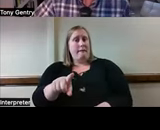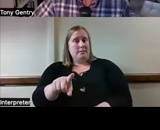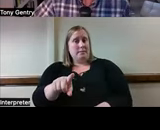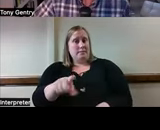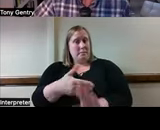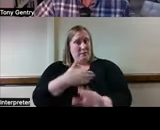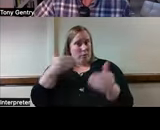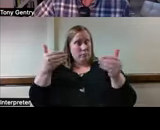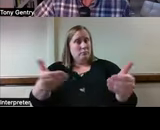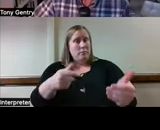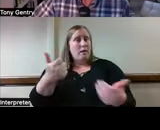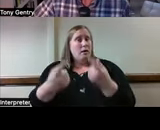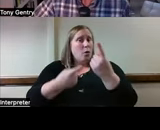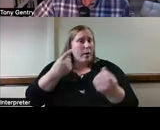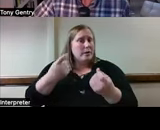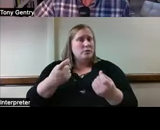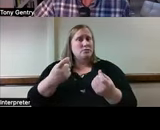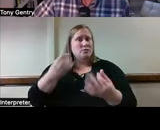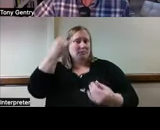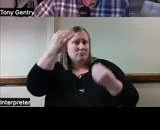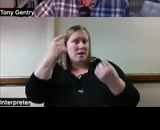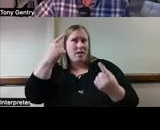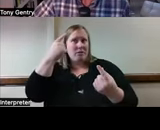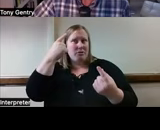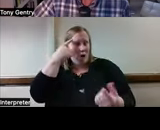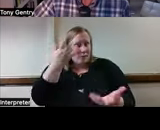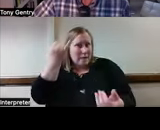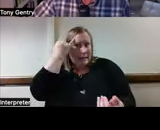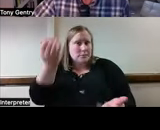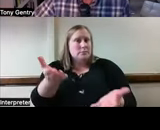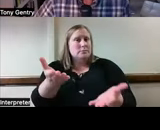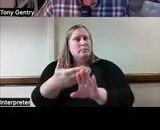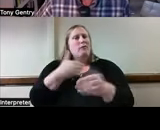questions or thoughts before we move into this next section of our talk?